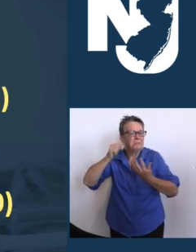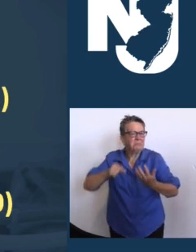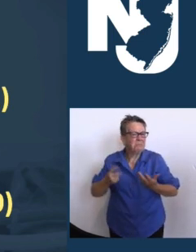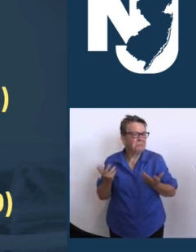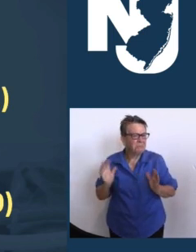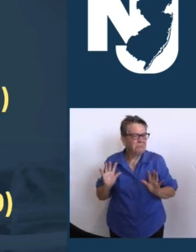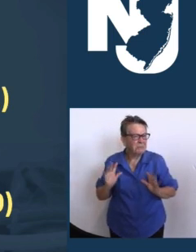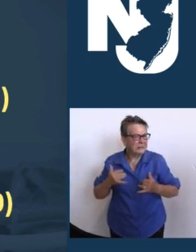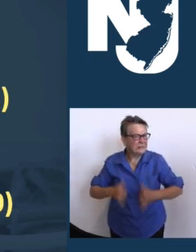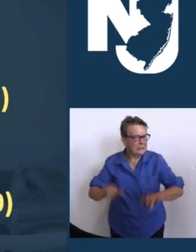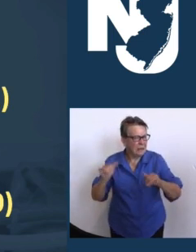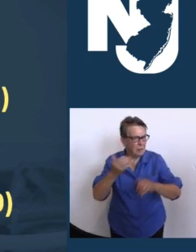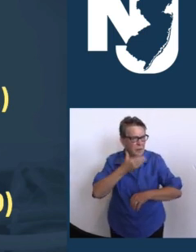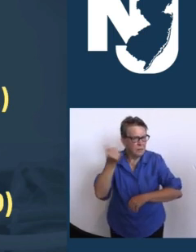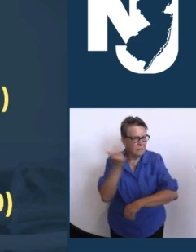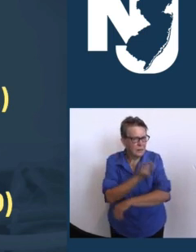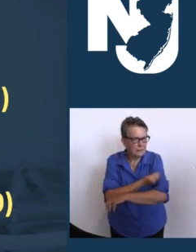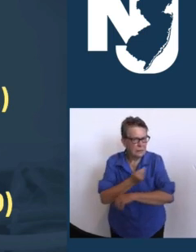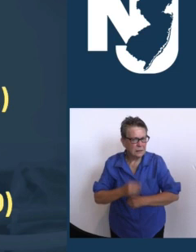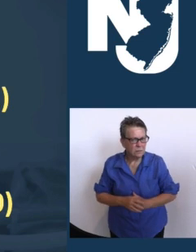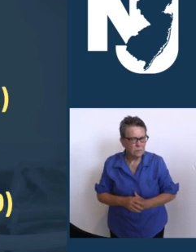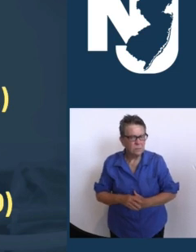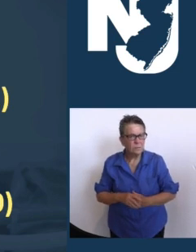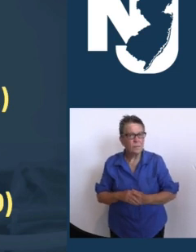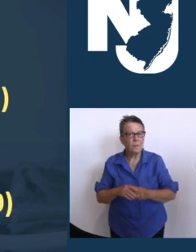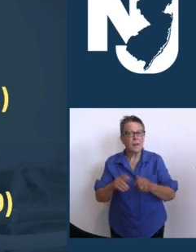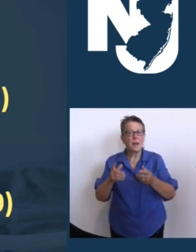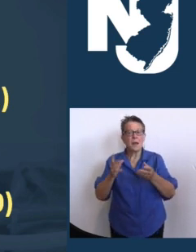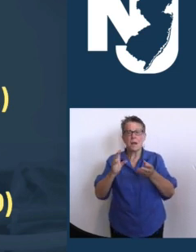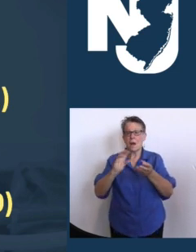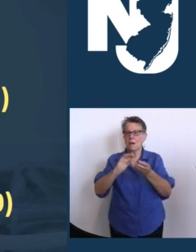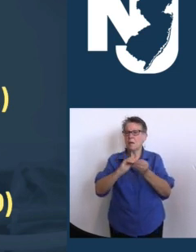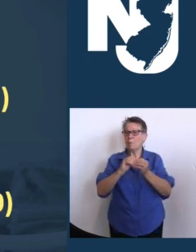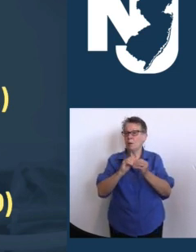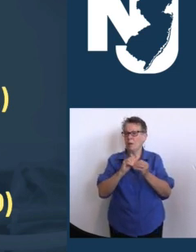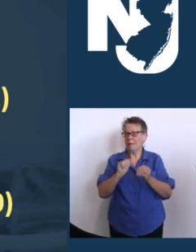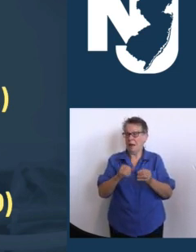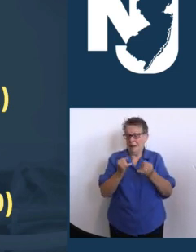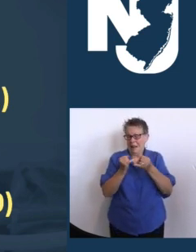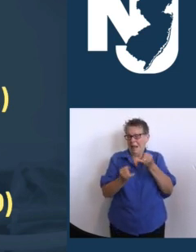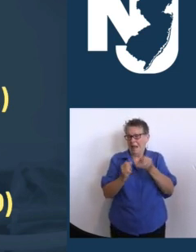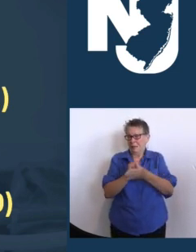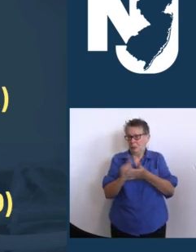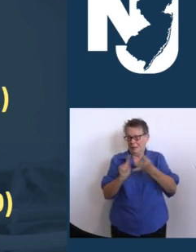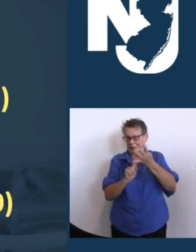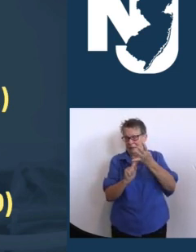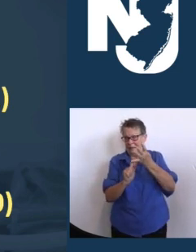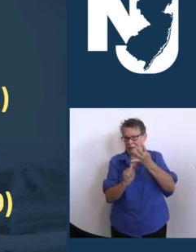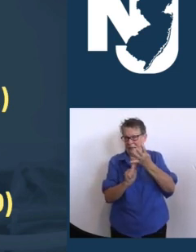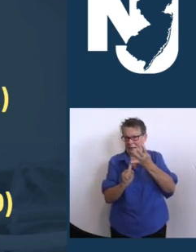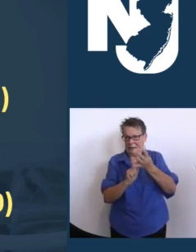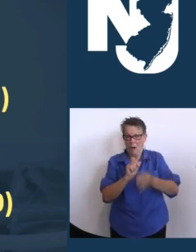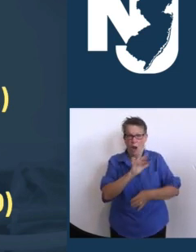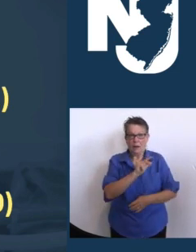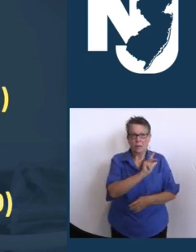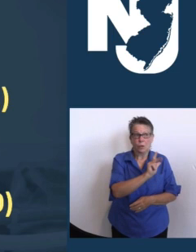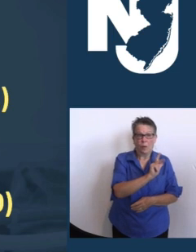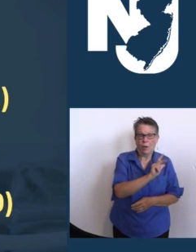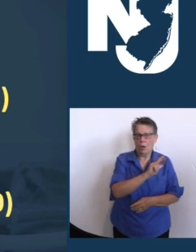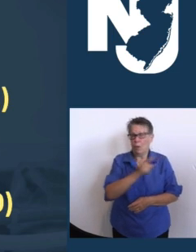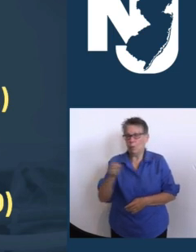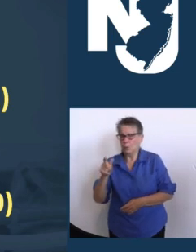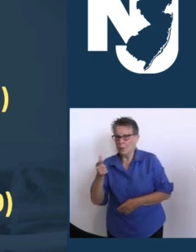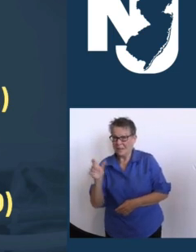as Dr. Ed and his team do their work, the cumulative totals are the most illustrative of the vaccine's strengths.